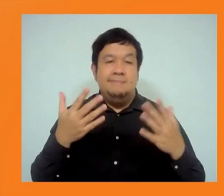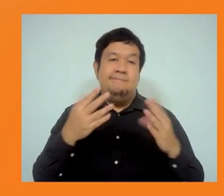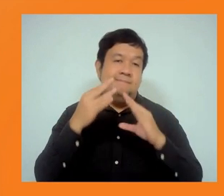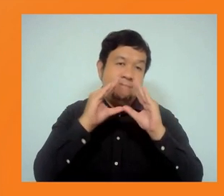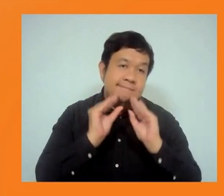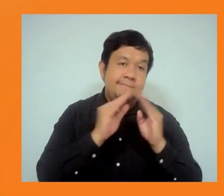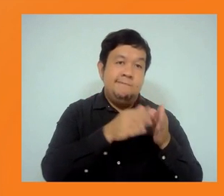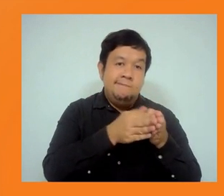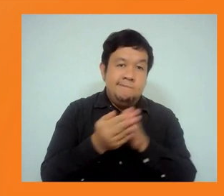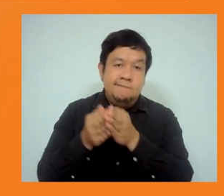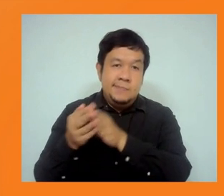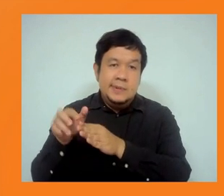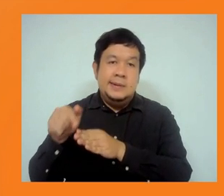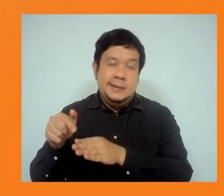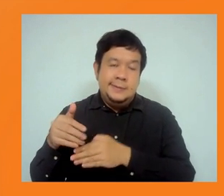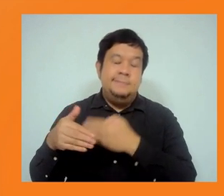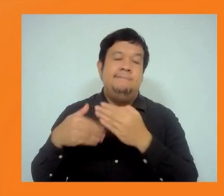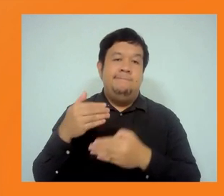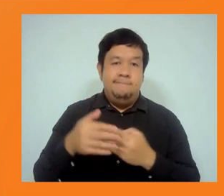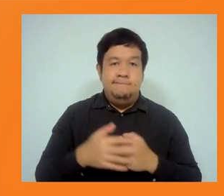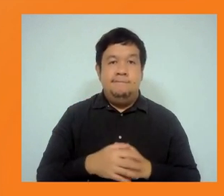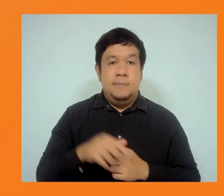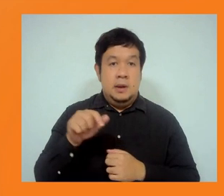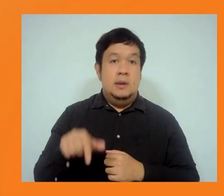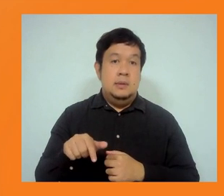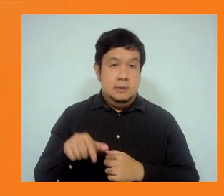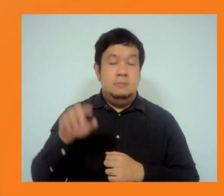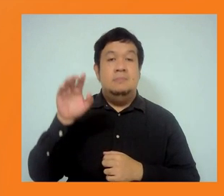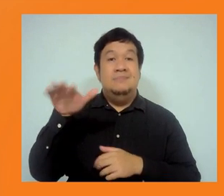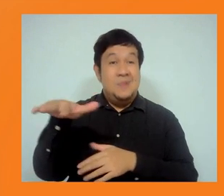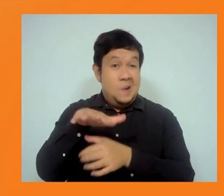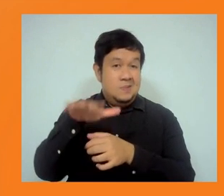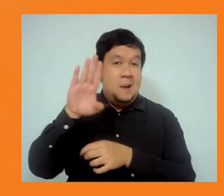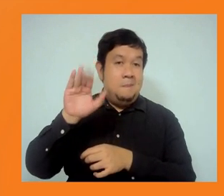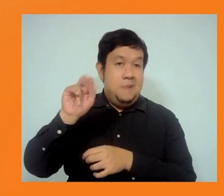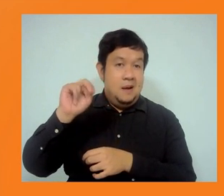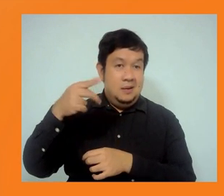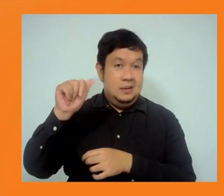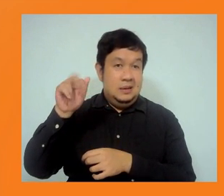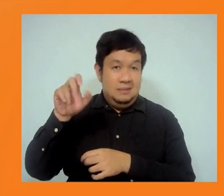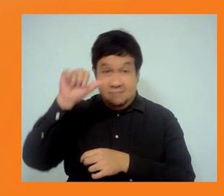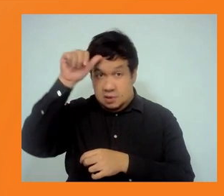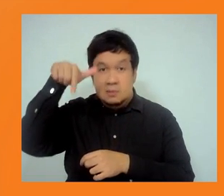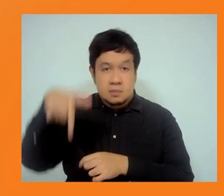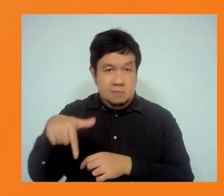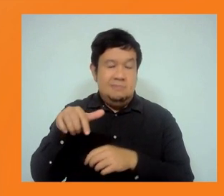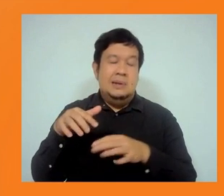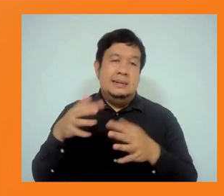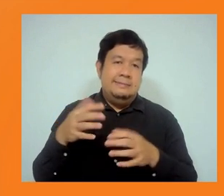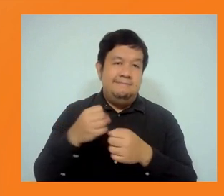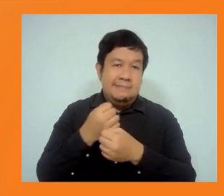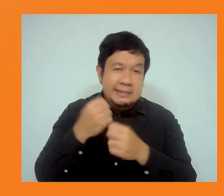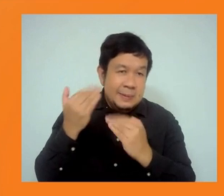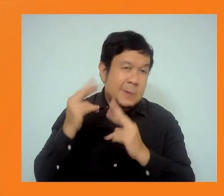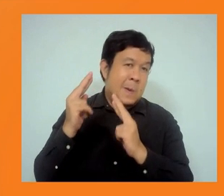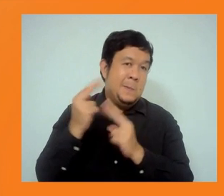felling in Bangalore, the loss of life due to failure in occupational safety hazards, the water logging because of Churiel Canal. These